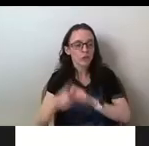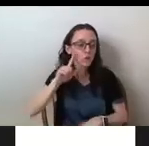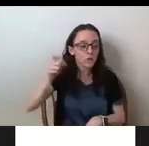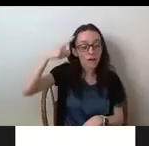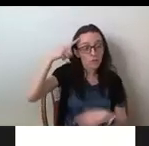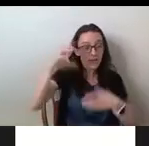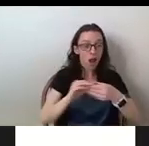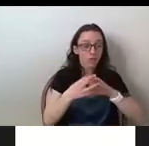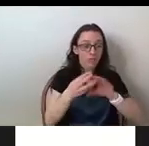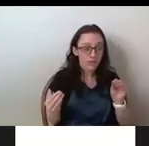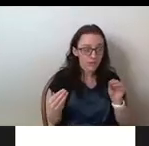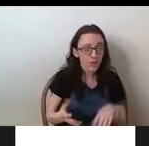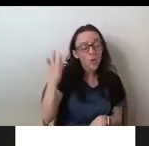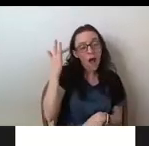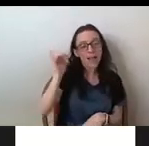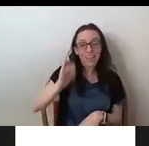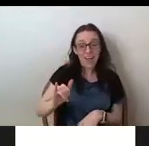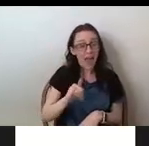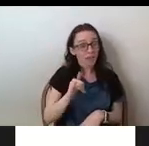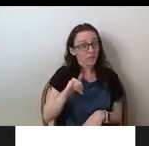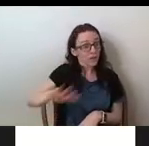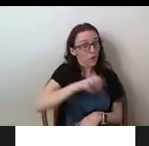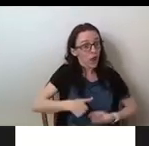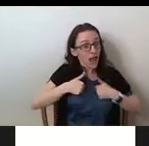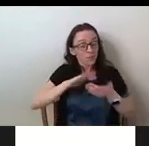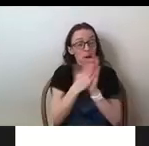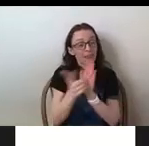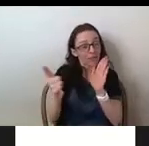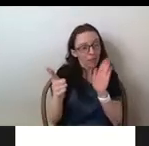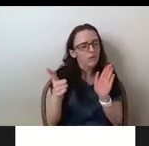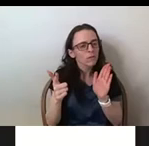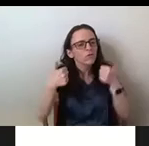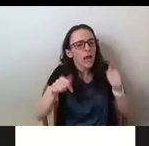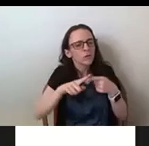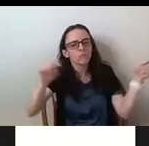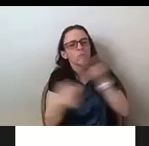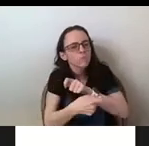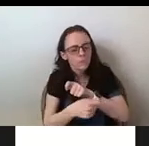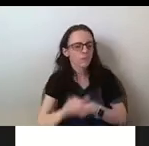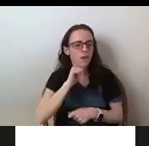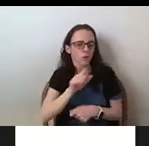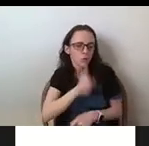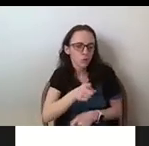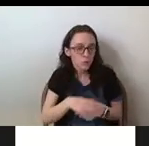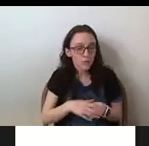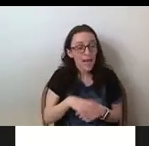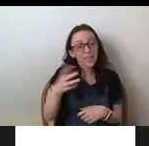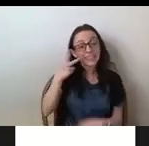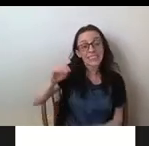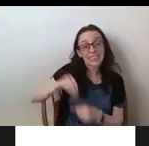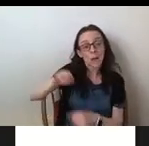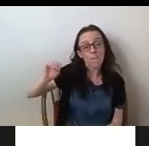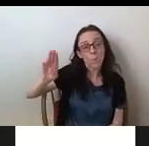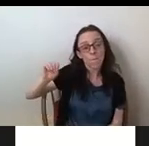and the diminished beauty narrative. They can also create policy changes as seen especially in Mumbai where spontaneous